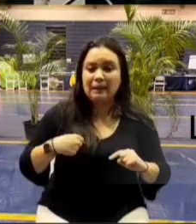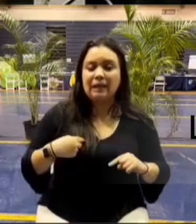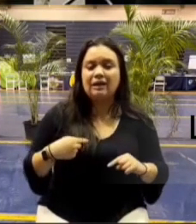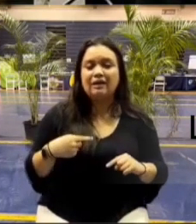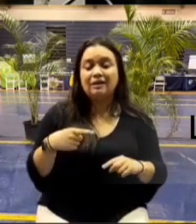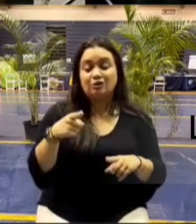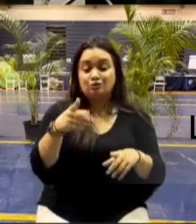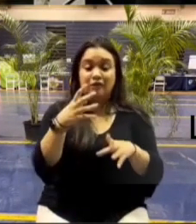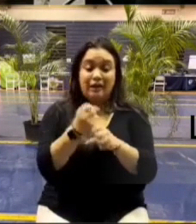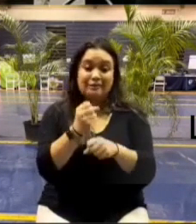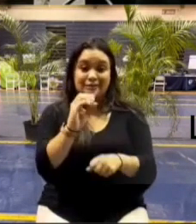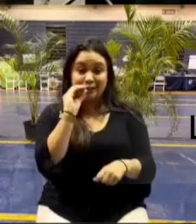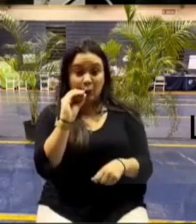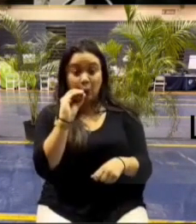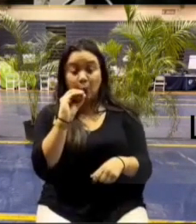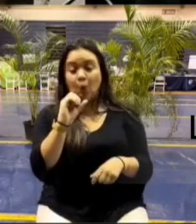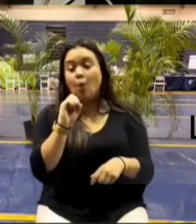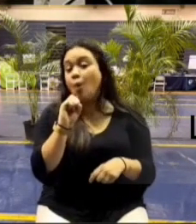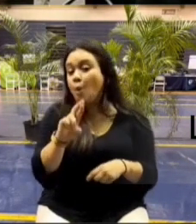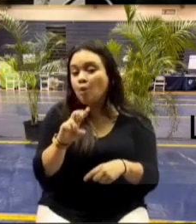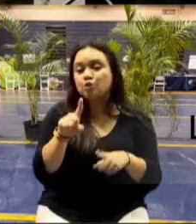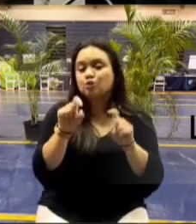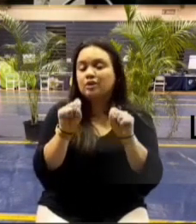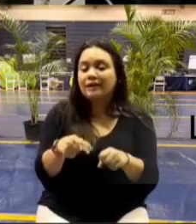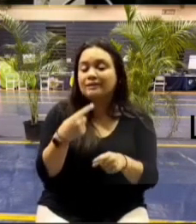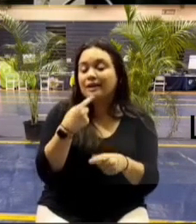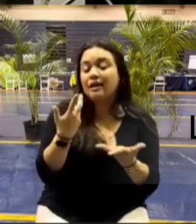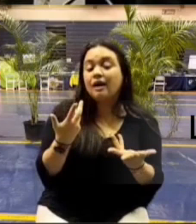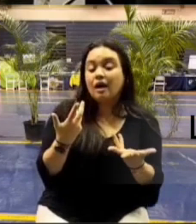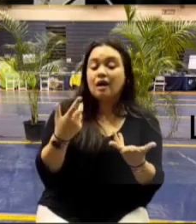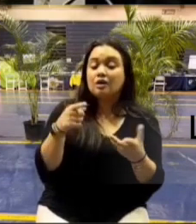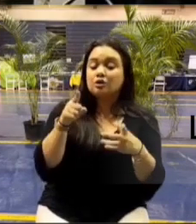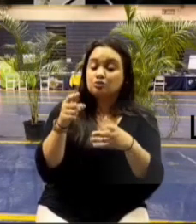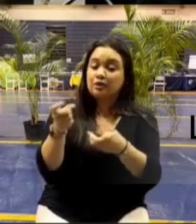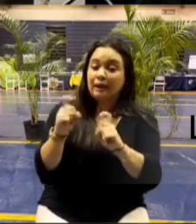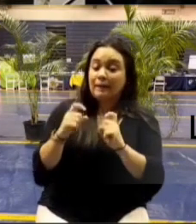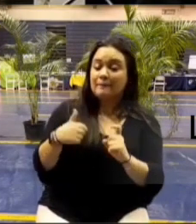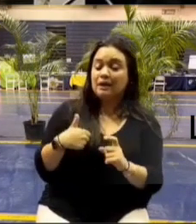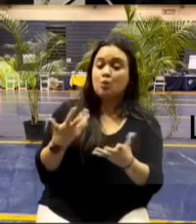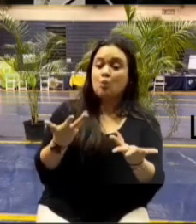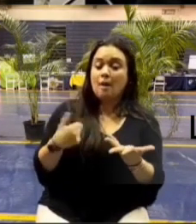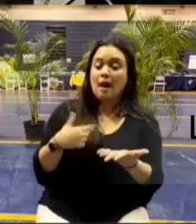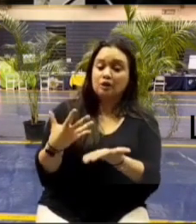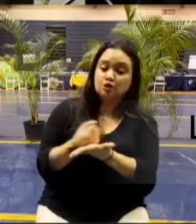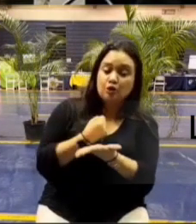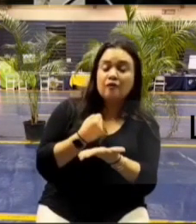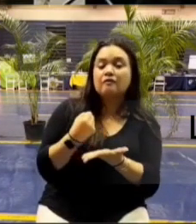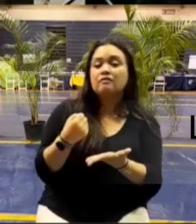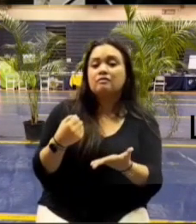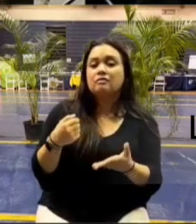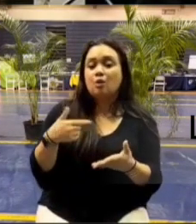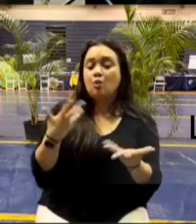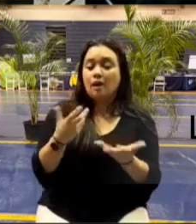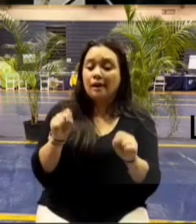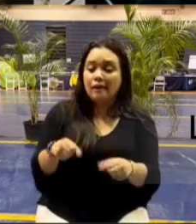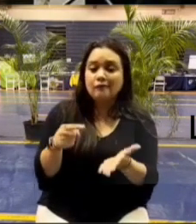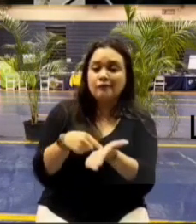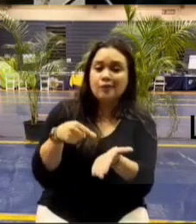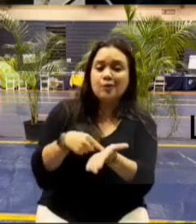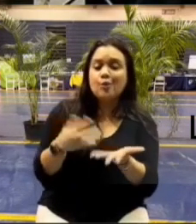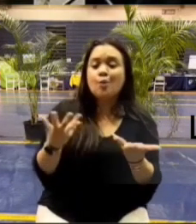or you can say give me what you can afford give me what i deserve give me what is ours